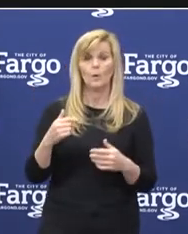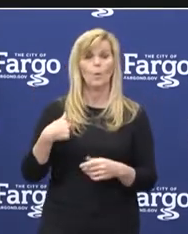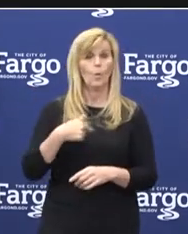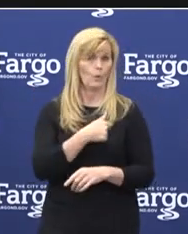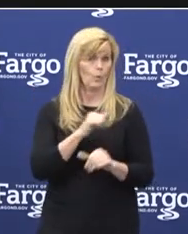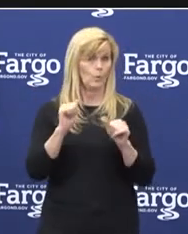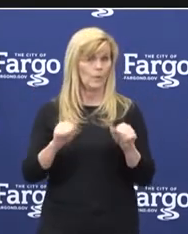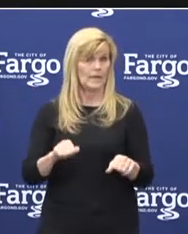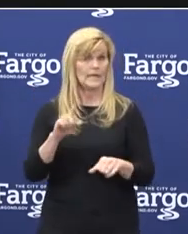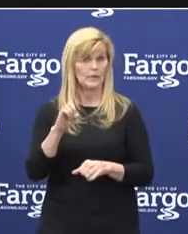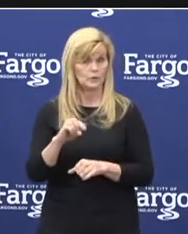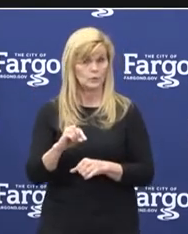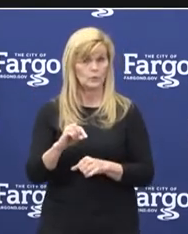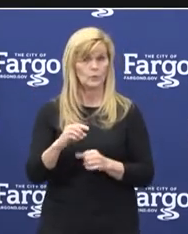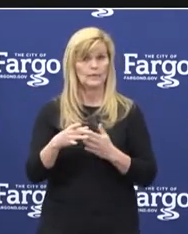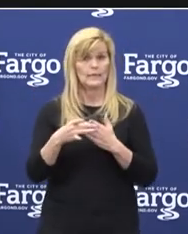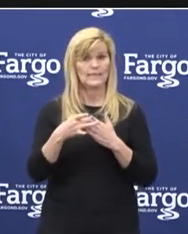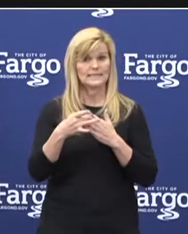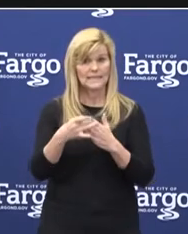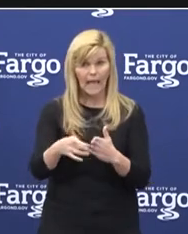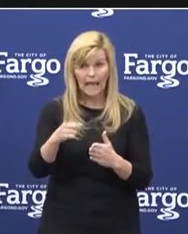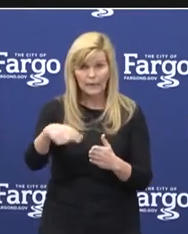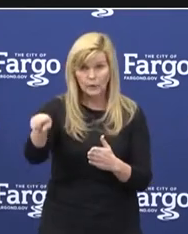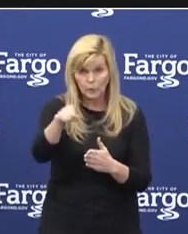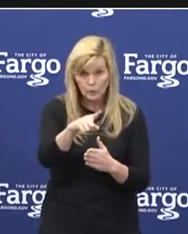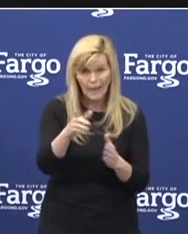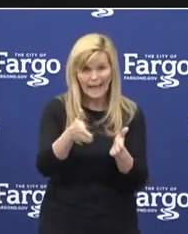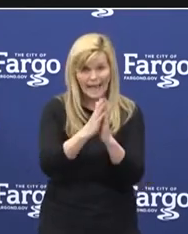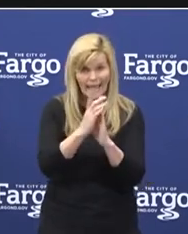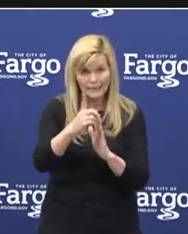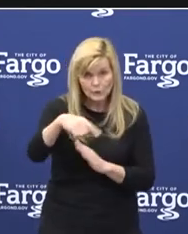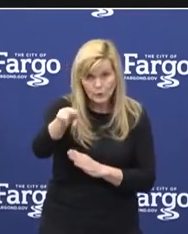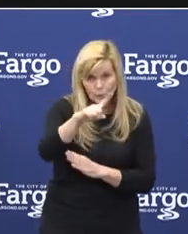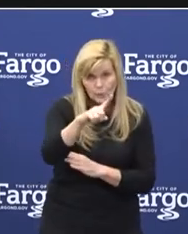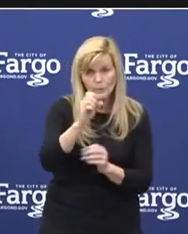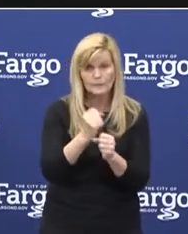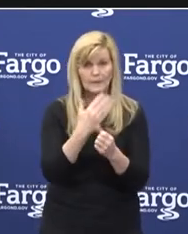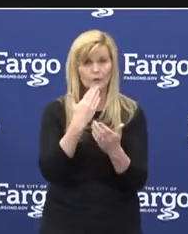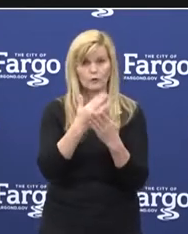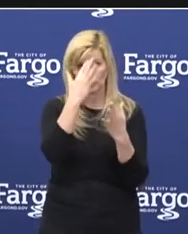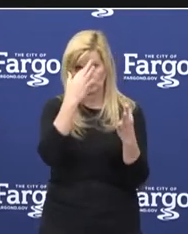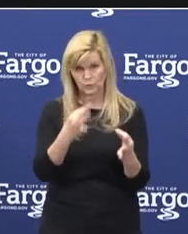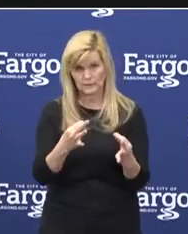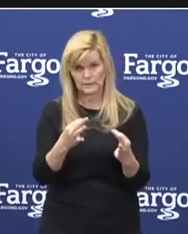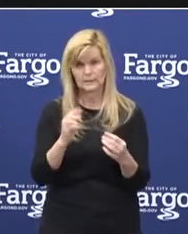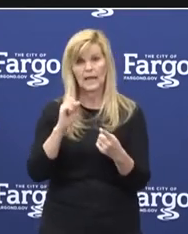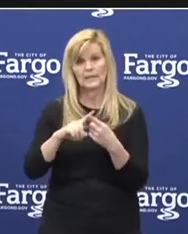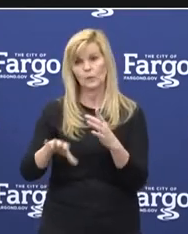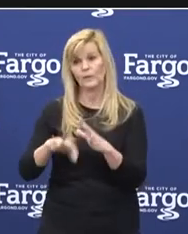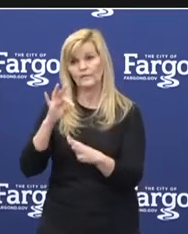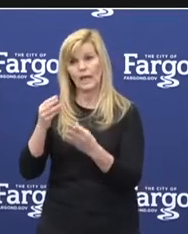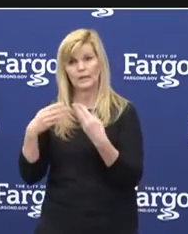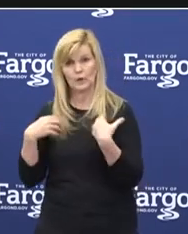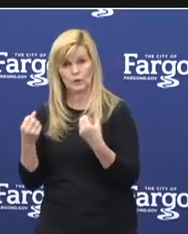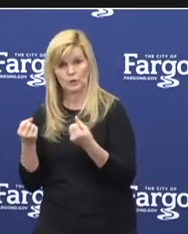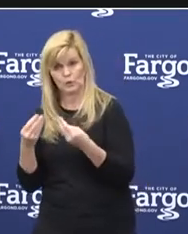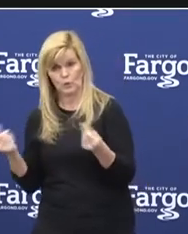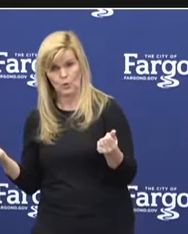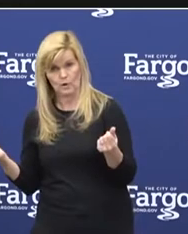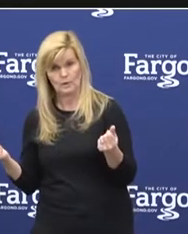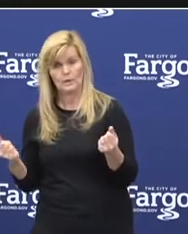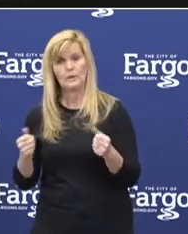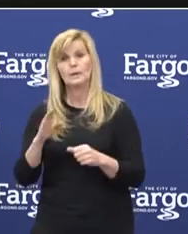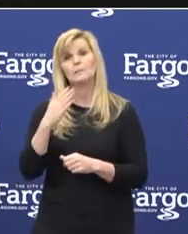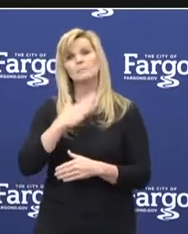is guide and ask that you make good choices in an effort to slow things down while we wait for a cure. Please be North Dakota